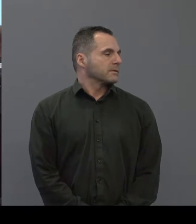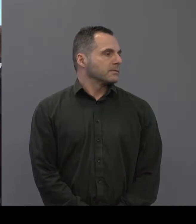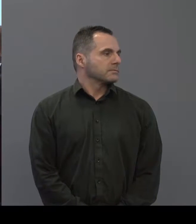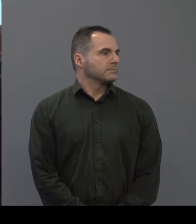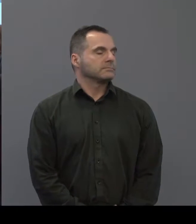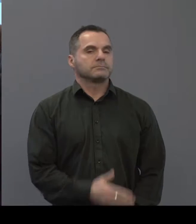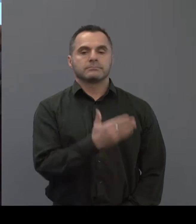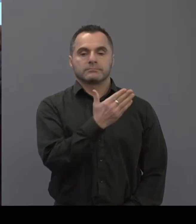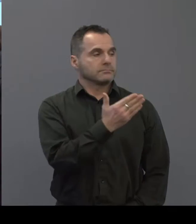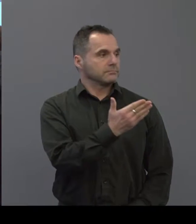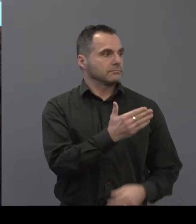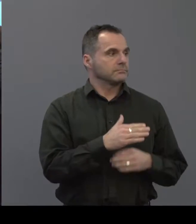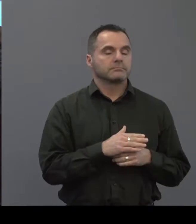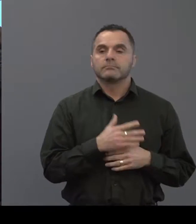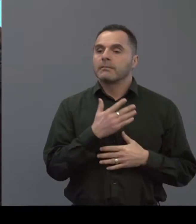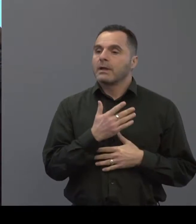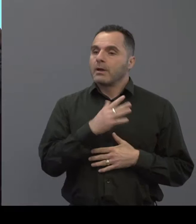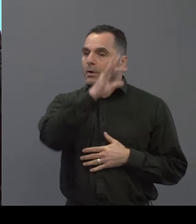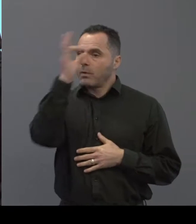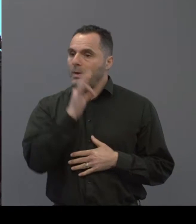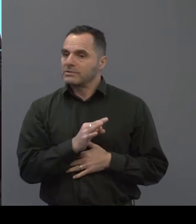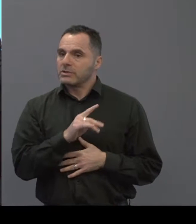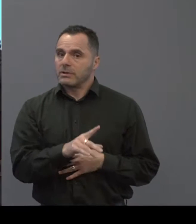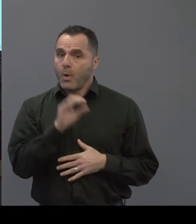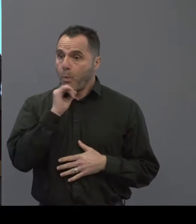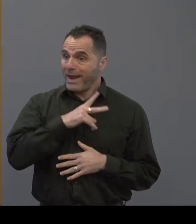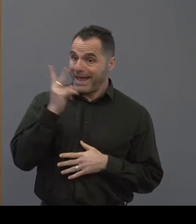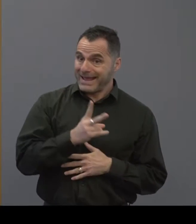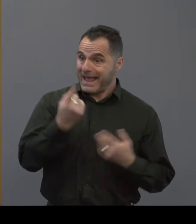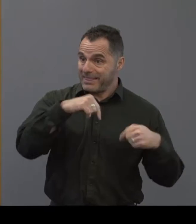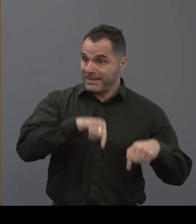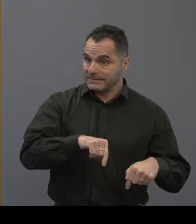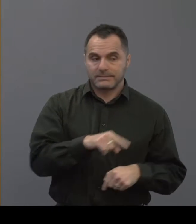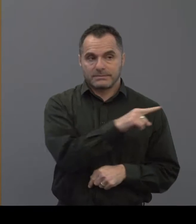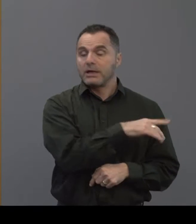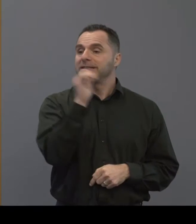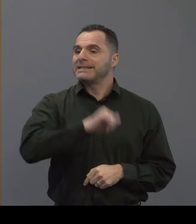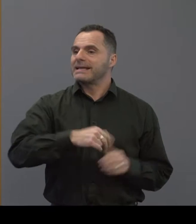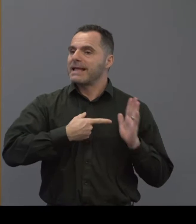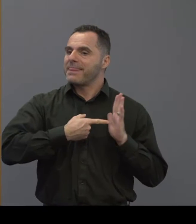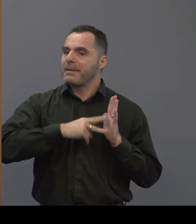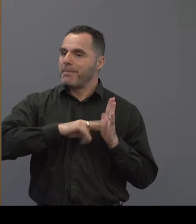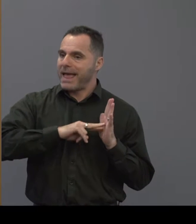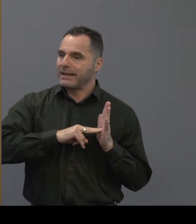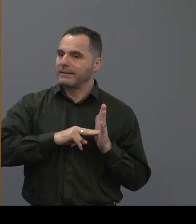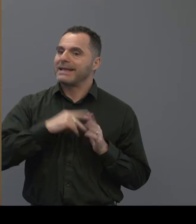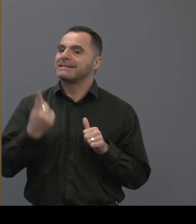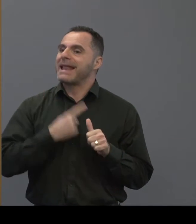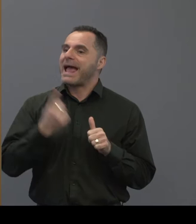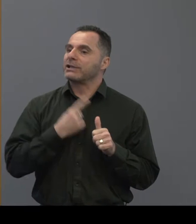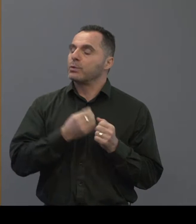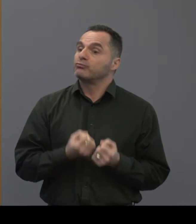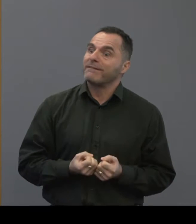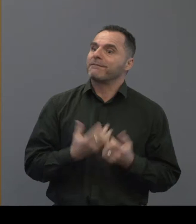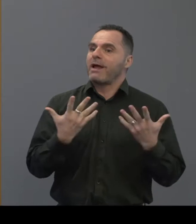um just question is this going to be refreshed yes so the plan is to have an annual refresh of the um of the